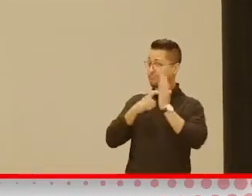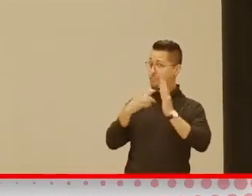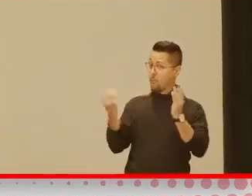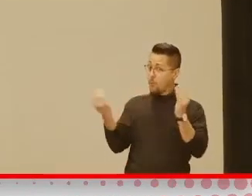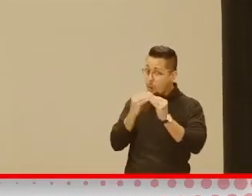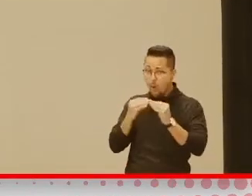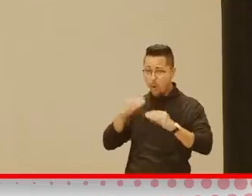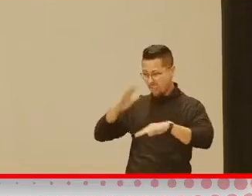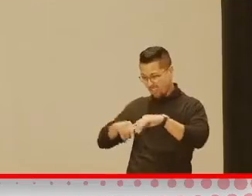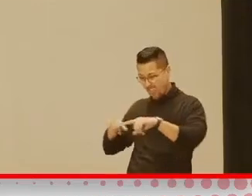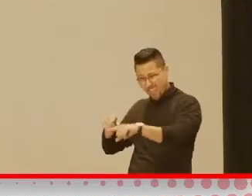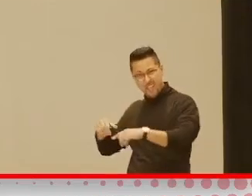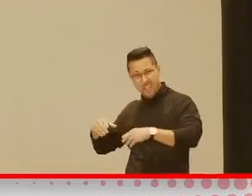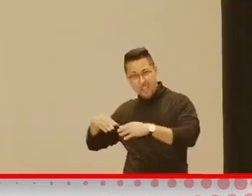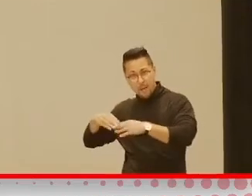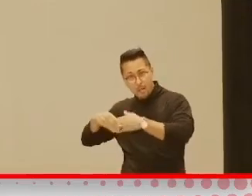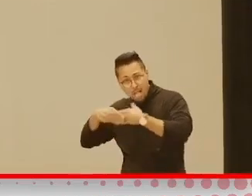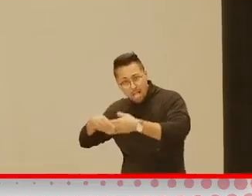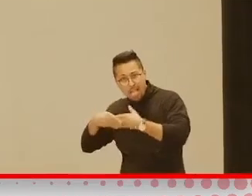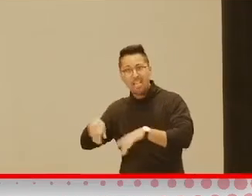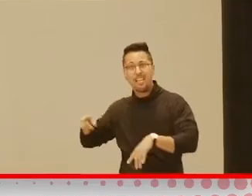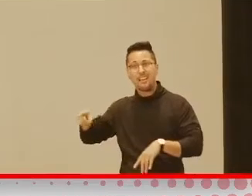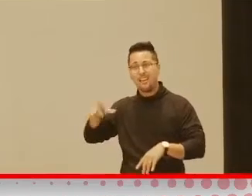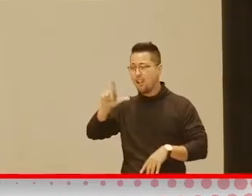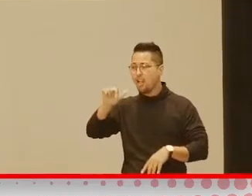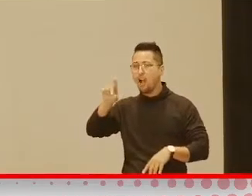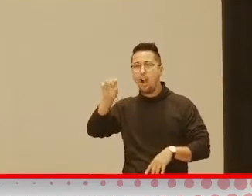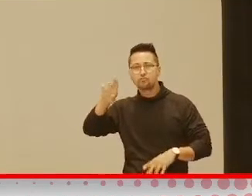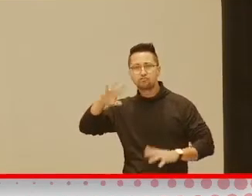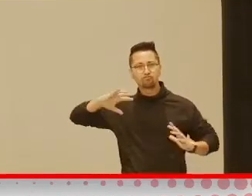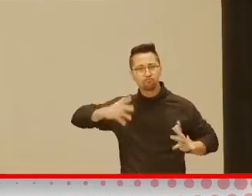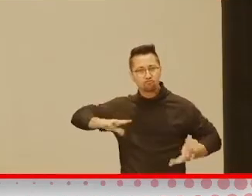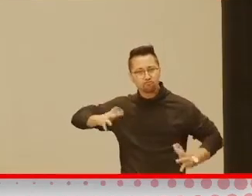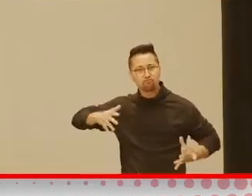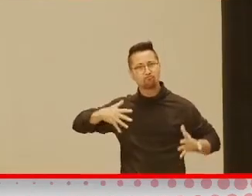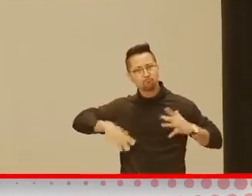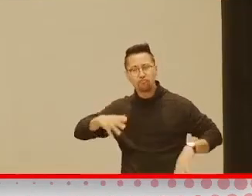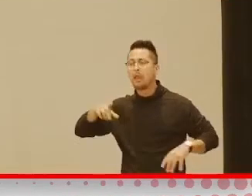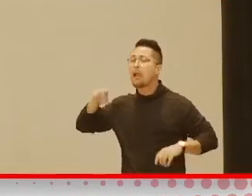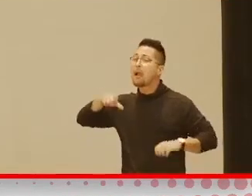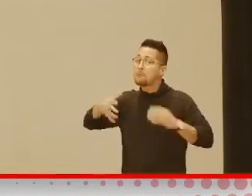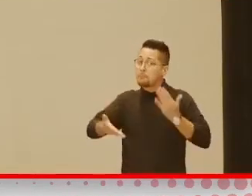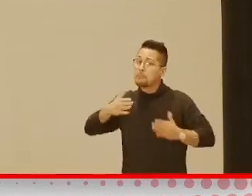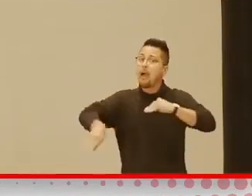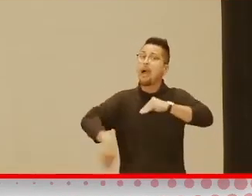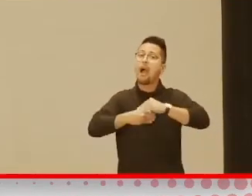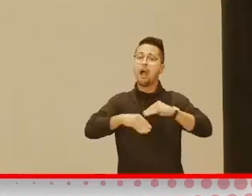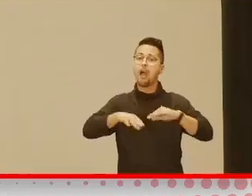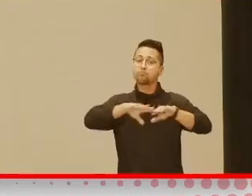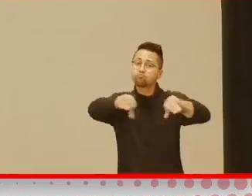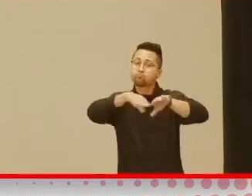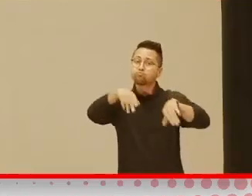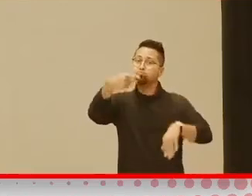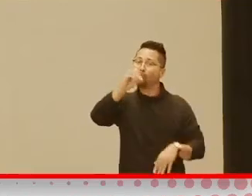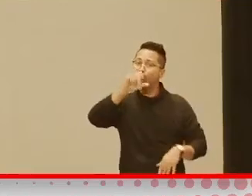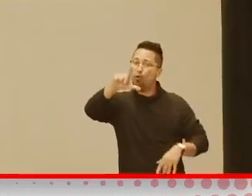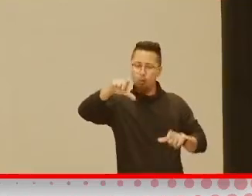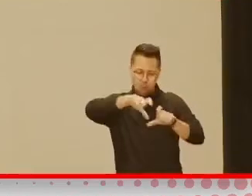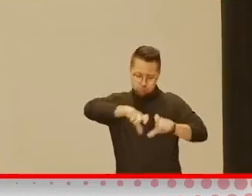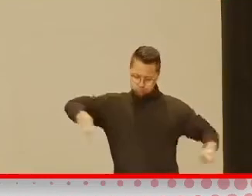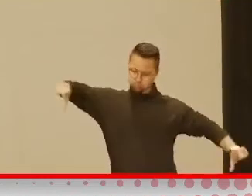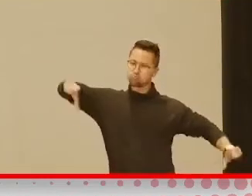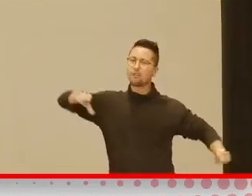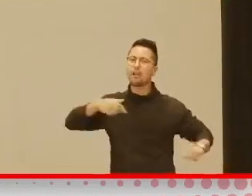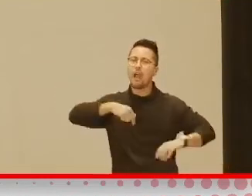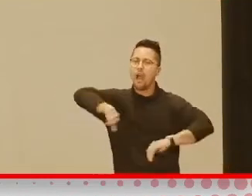laundry basket, you could add, like, a pool noodle, you know, right under their arms to give them a little bit more stability.